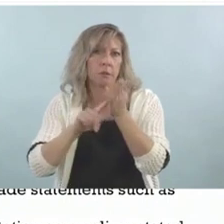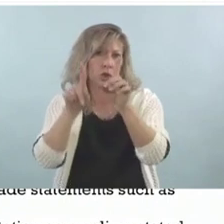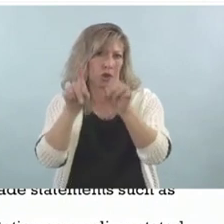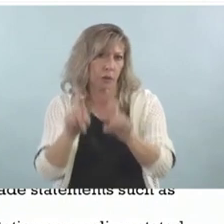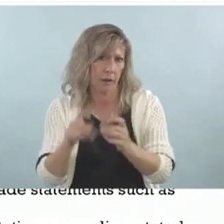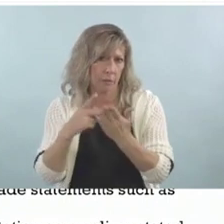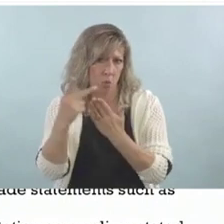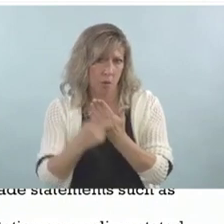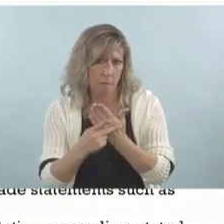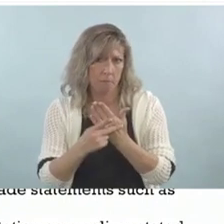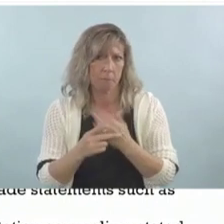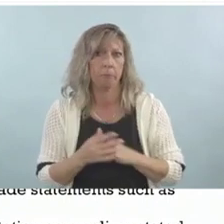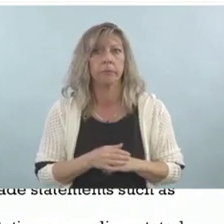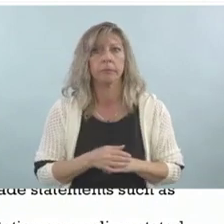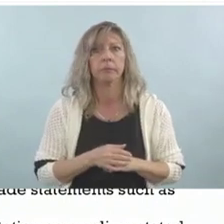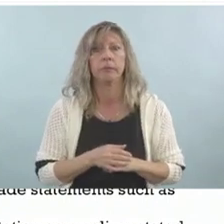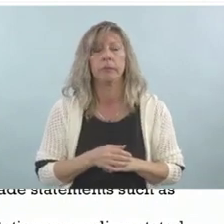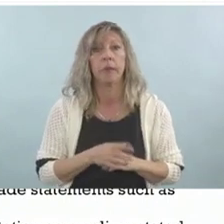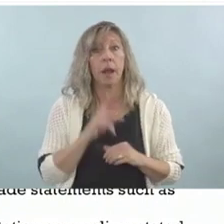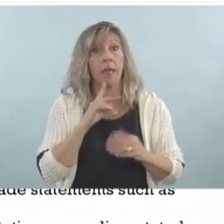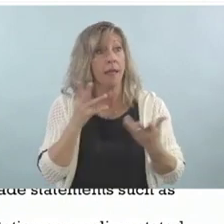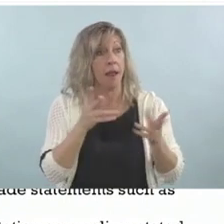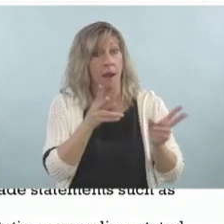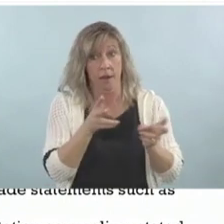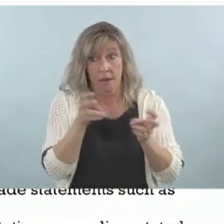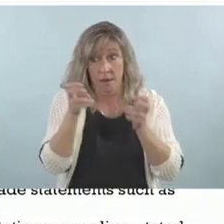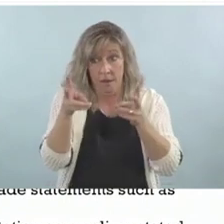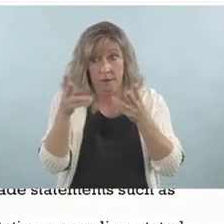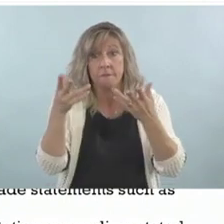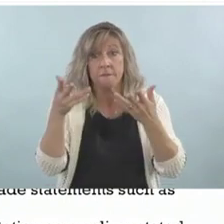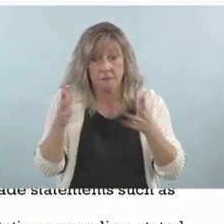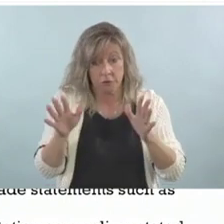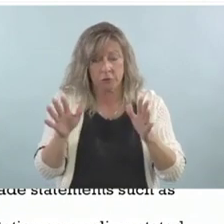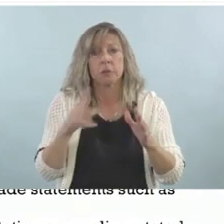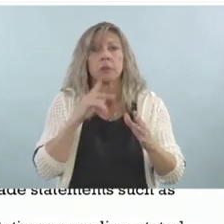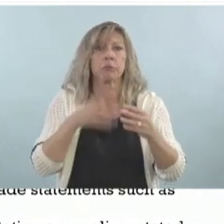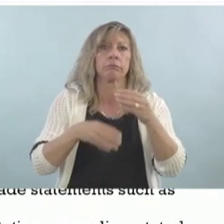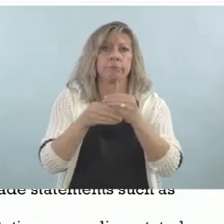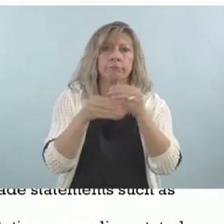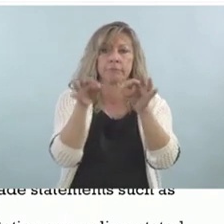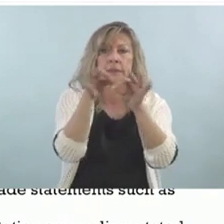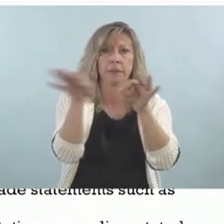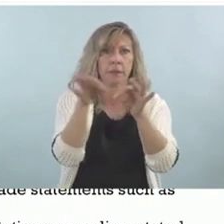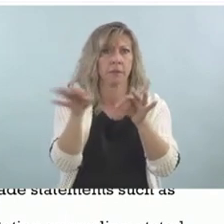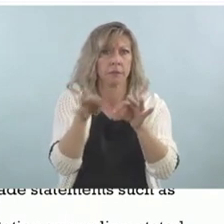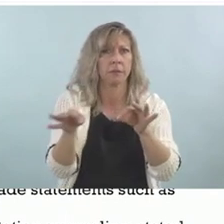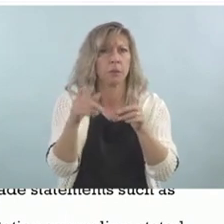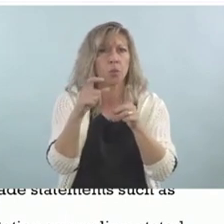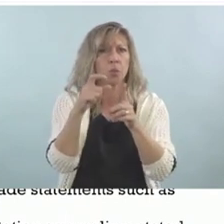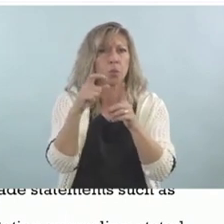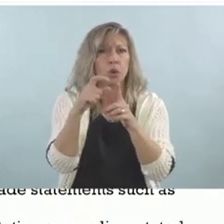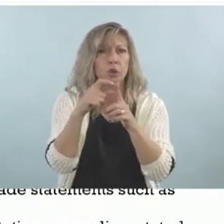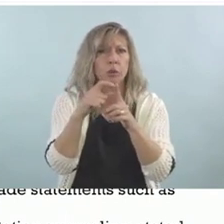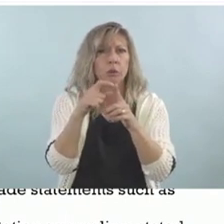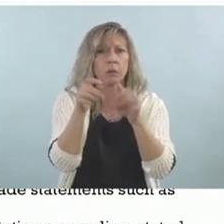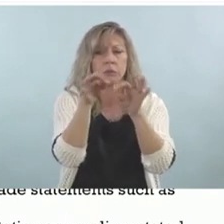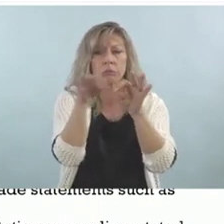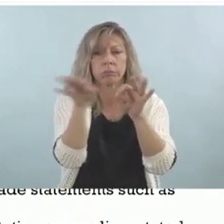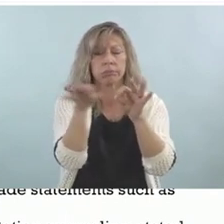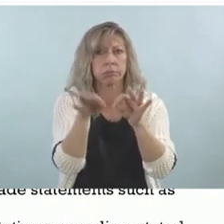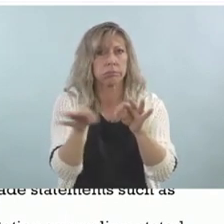So once we had them up there, we added text, we added words to the video as well, so that